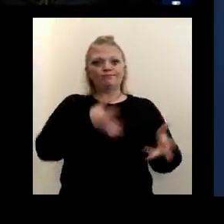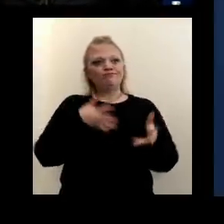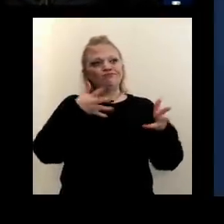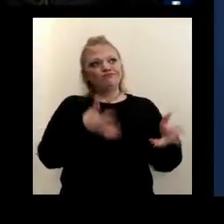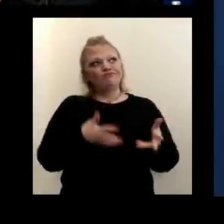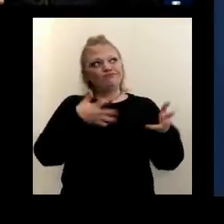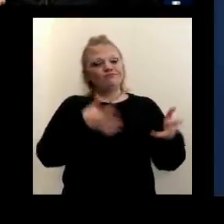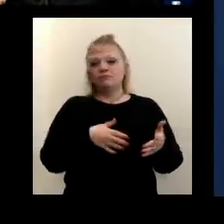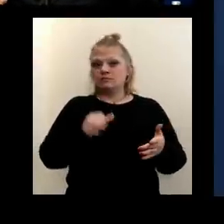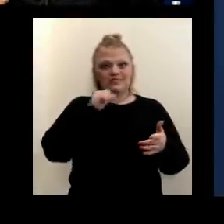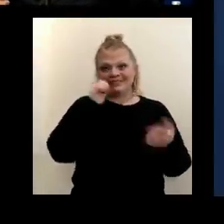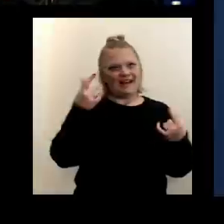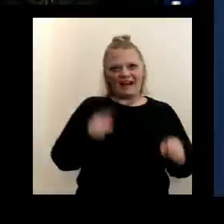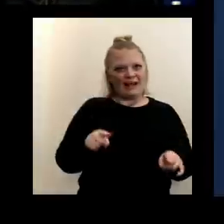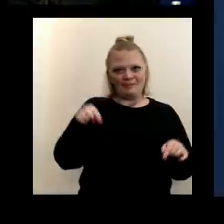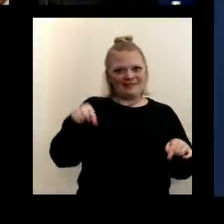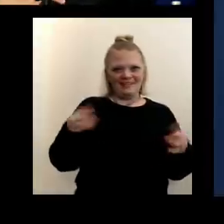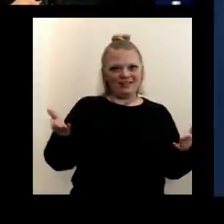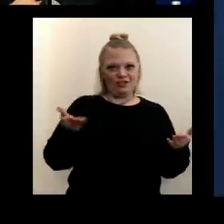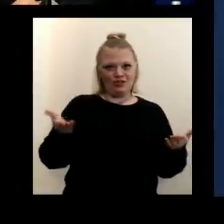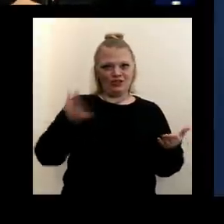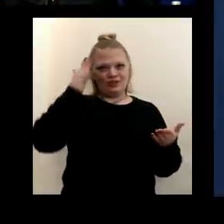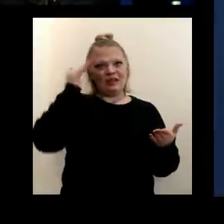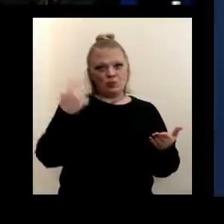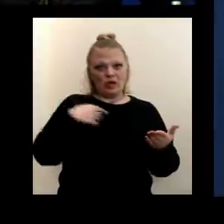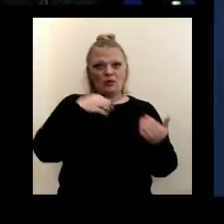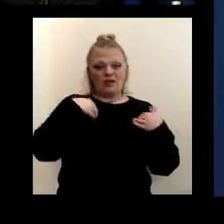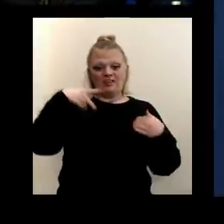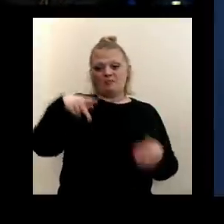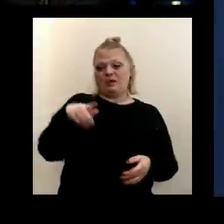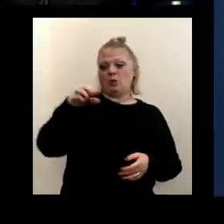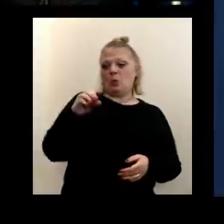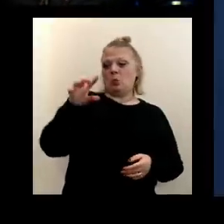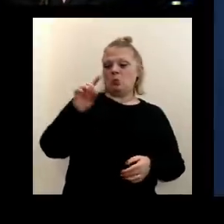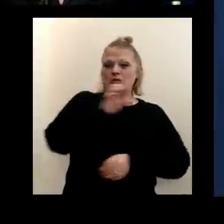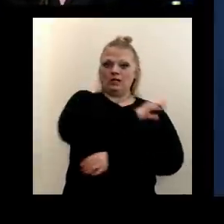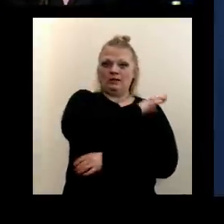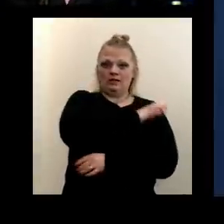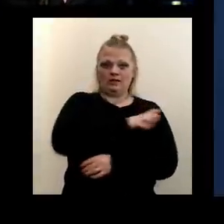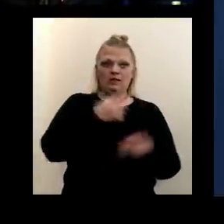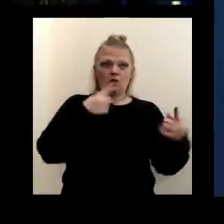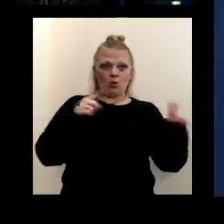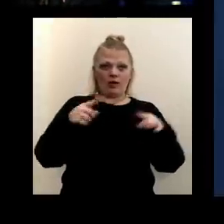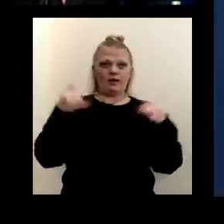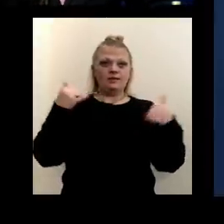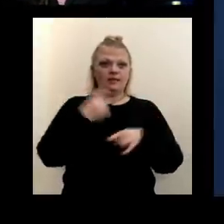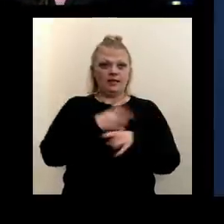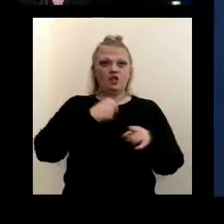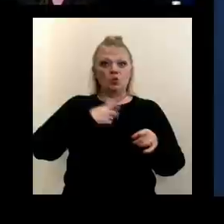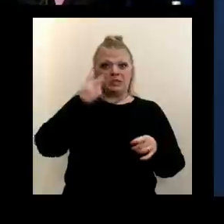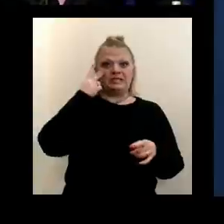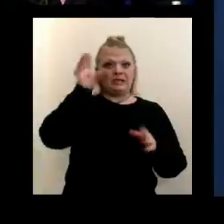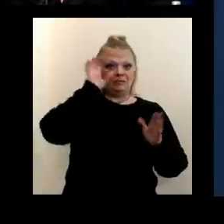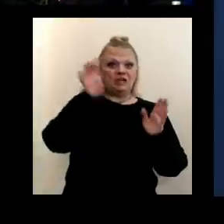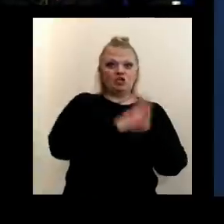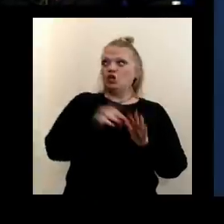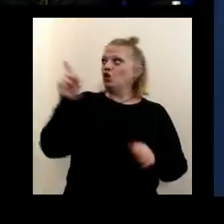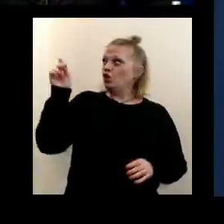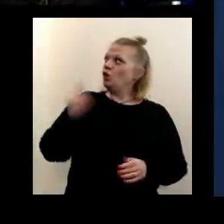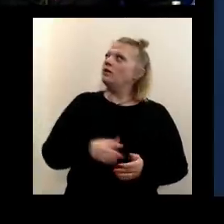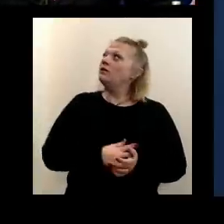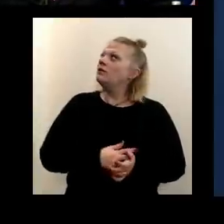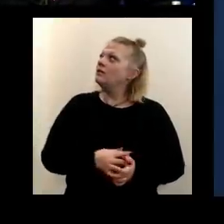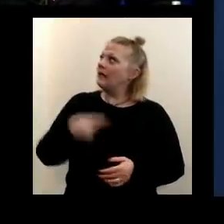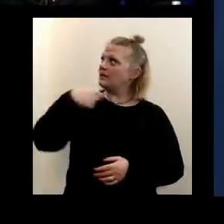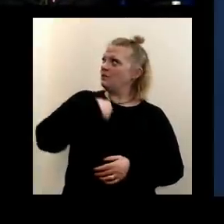That's not what's happening in Erie County. That's why we have a point of distribution clinic going on today. You can actually see that's a picture of me at the